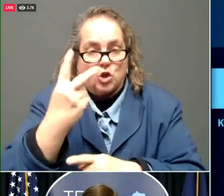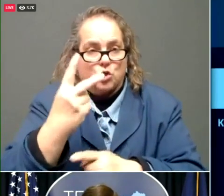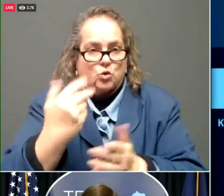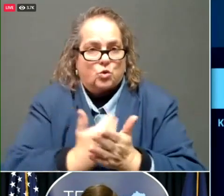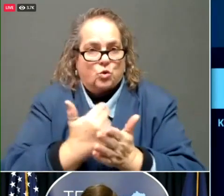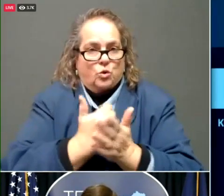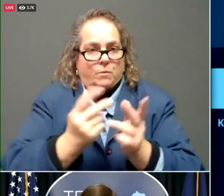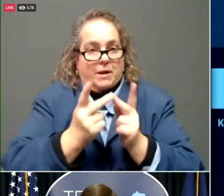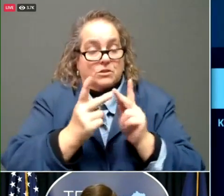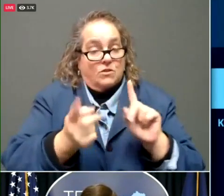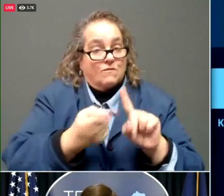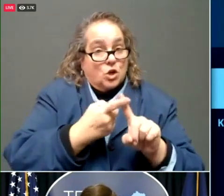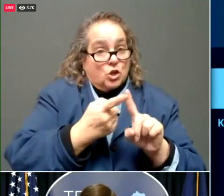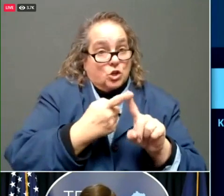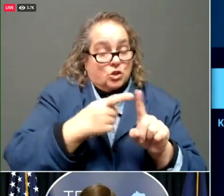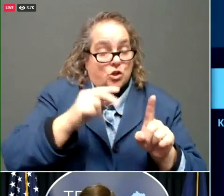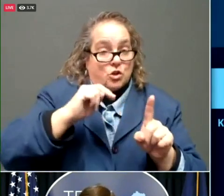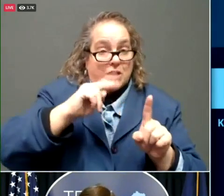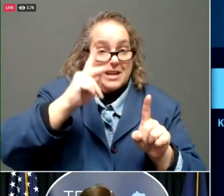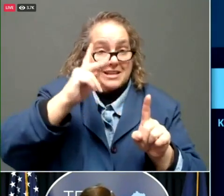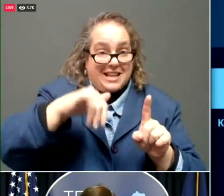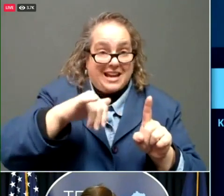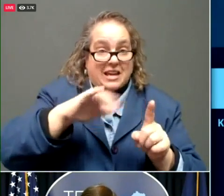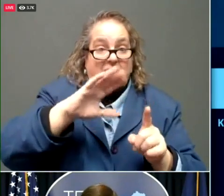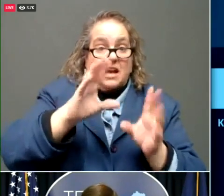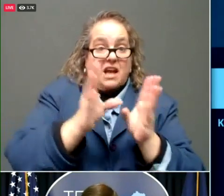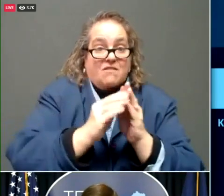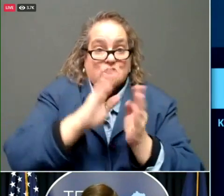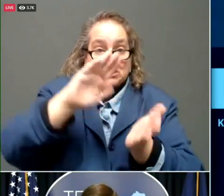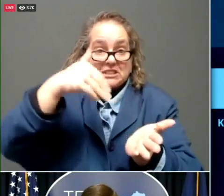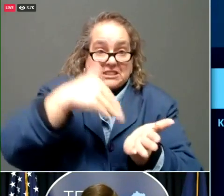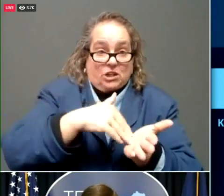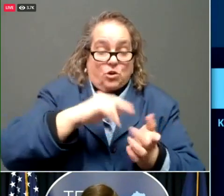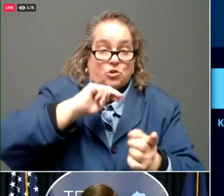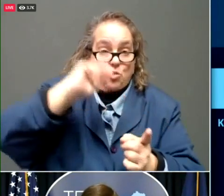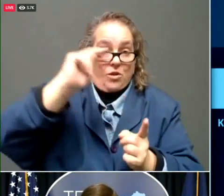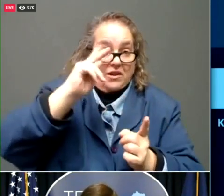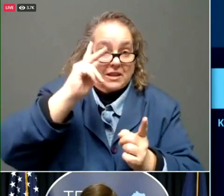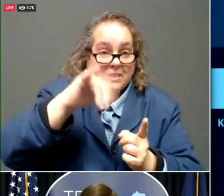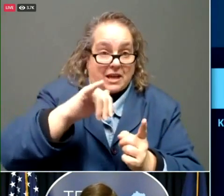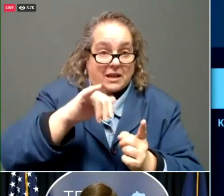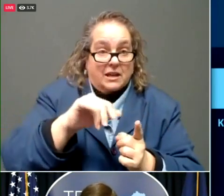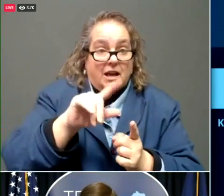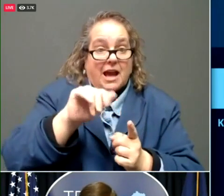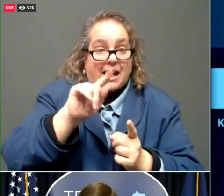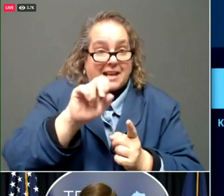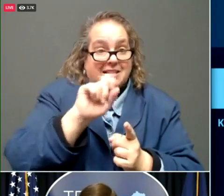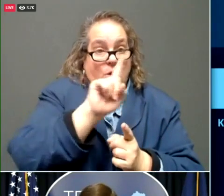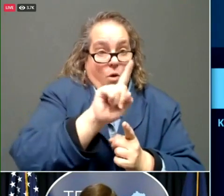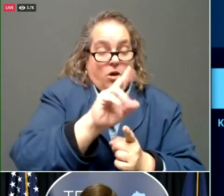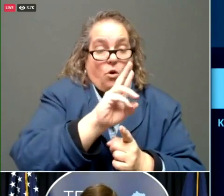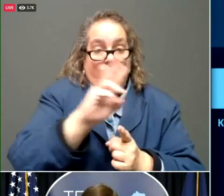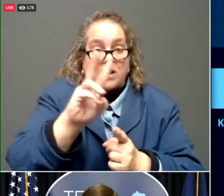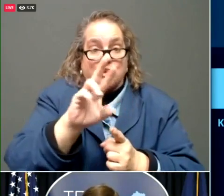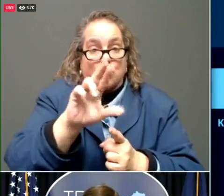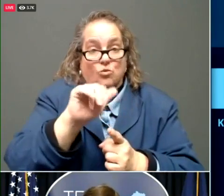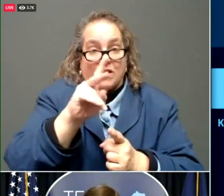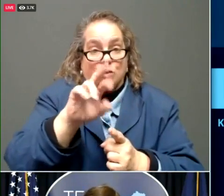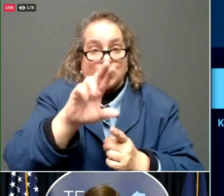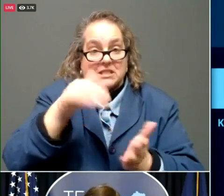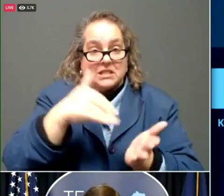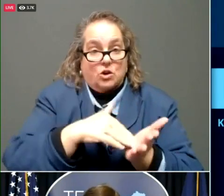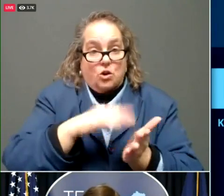is in the Kentucky Convention Center. That is at one West River Center Boulevard in